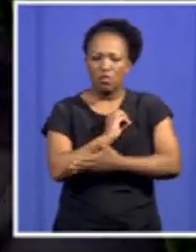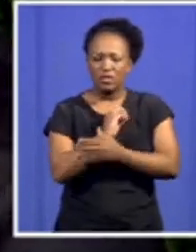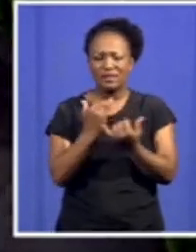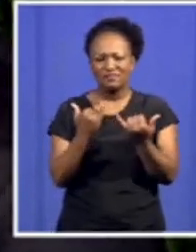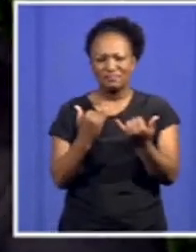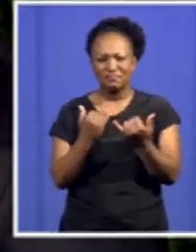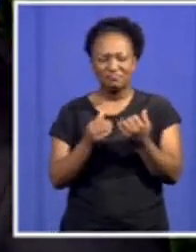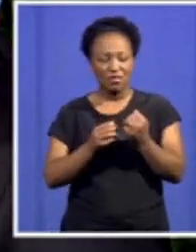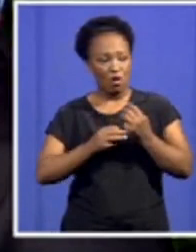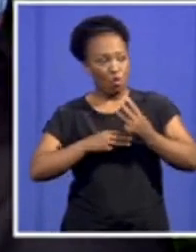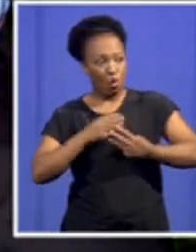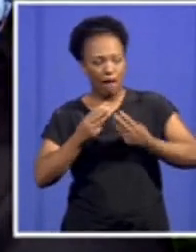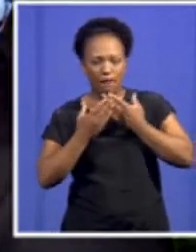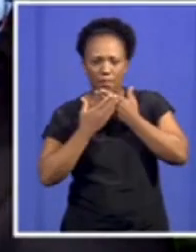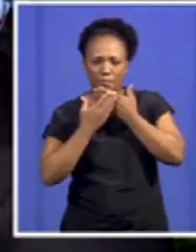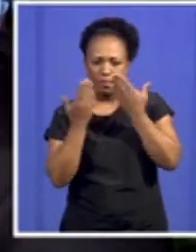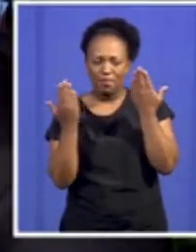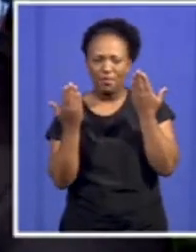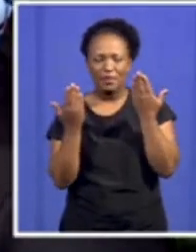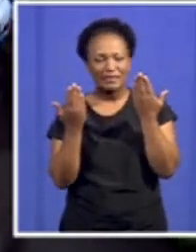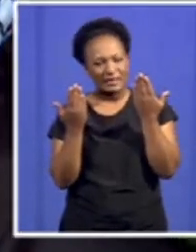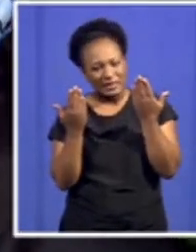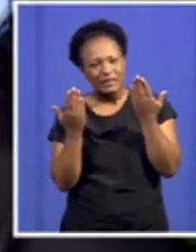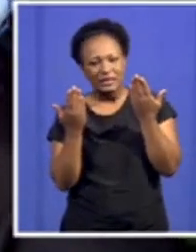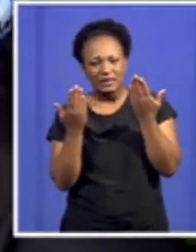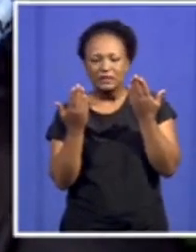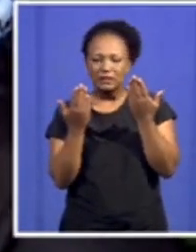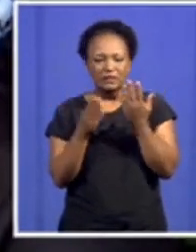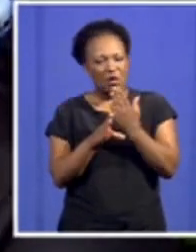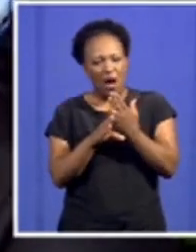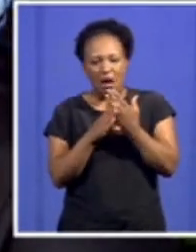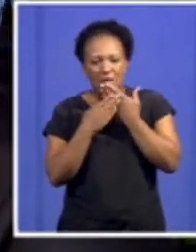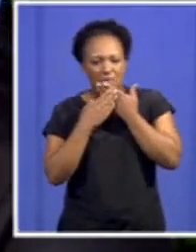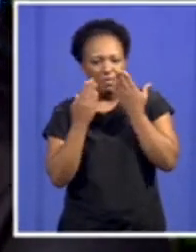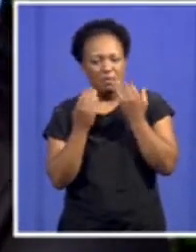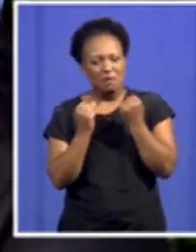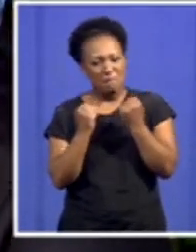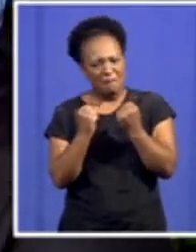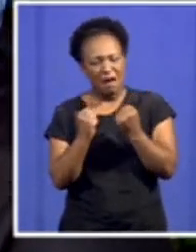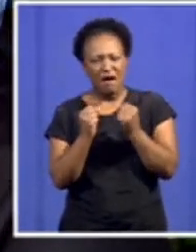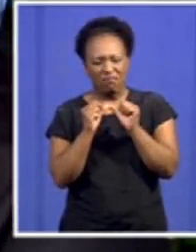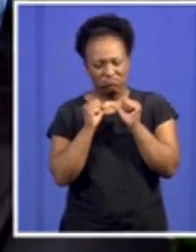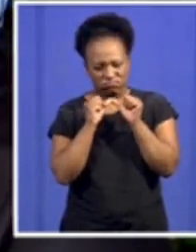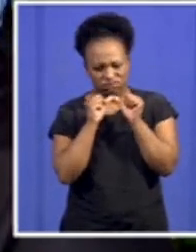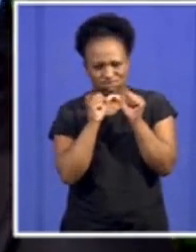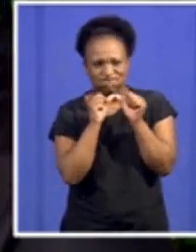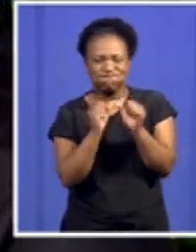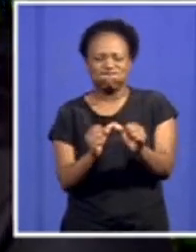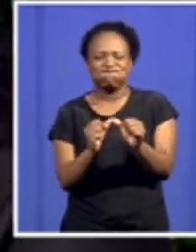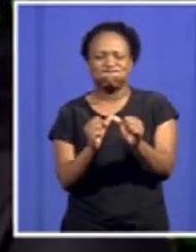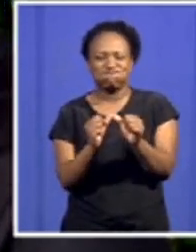to go away. Unemployment is beginning to stand its authority on our economic